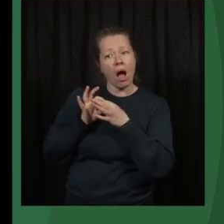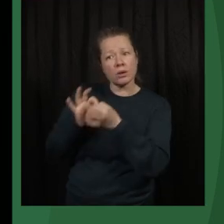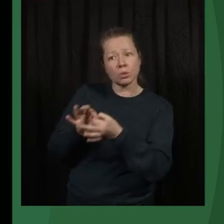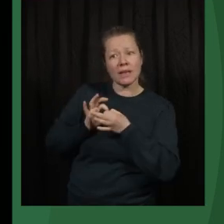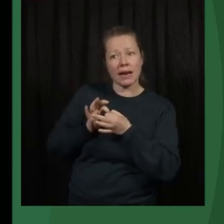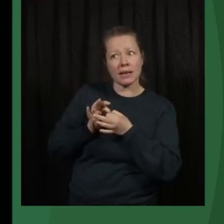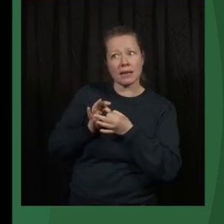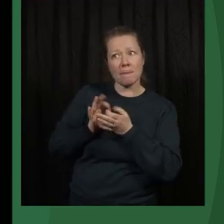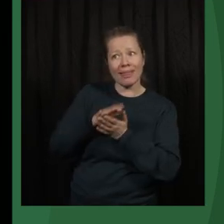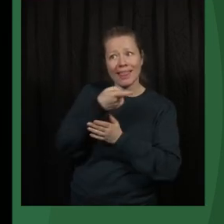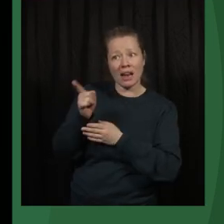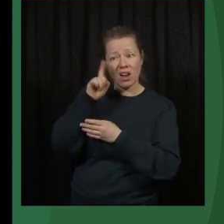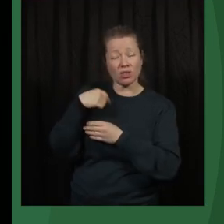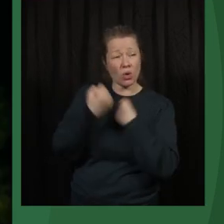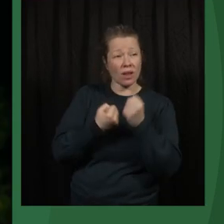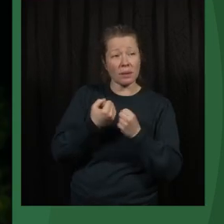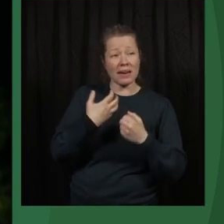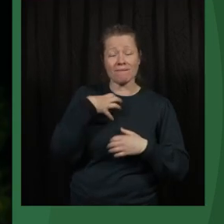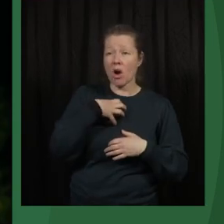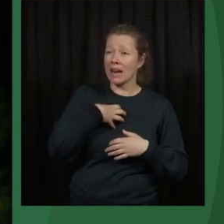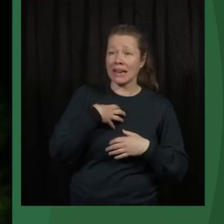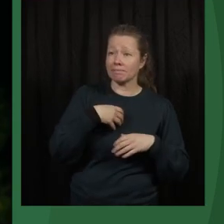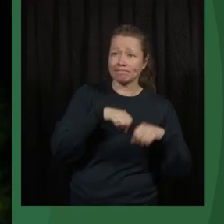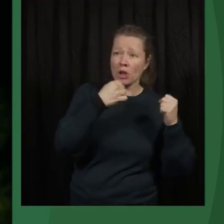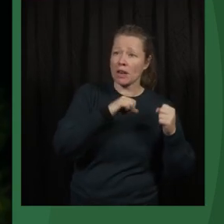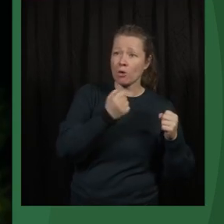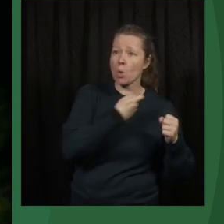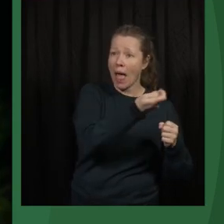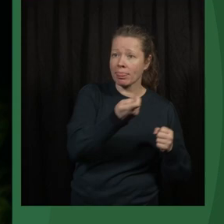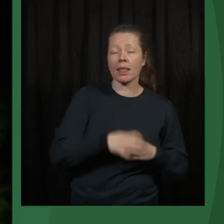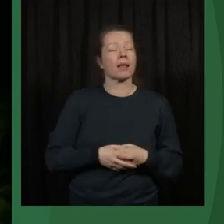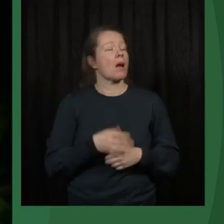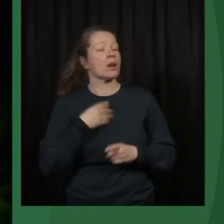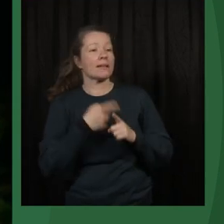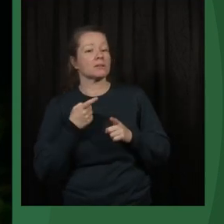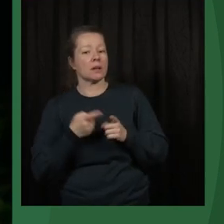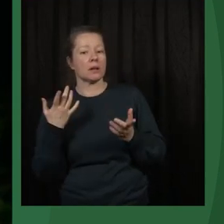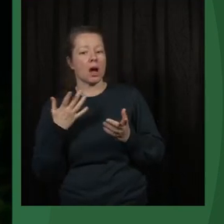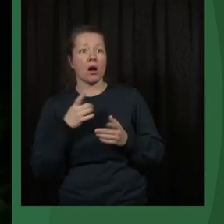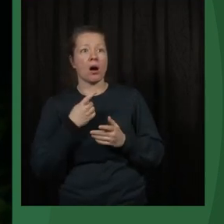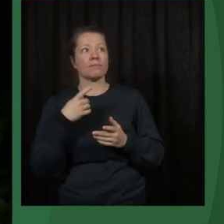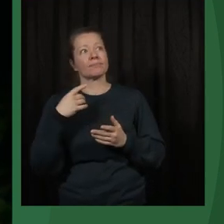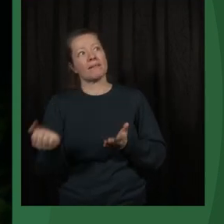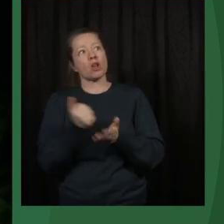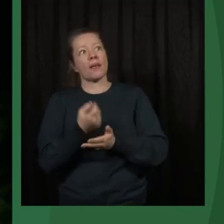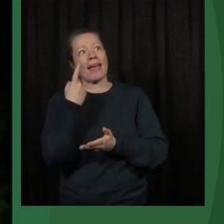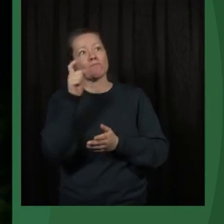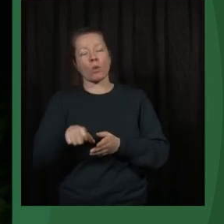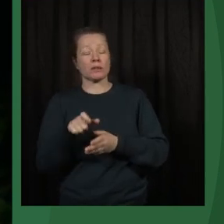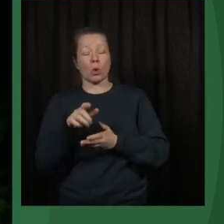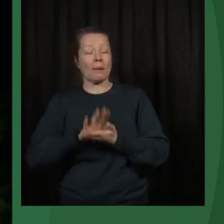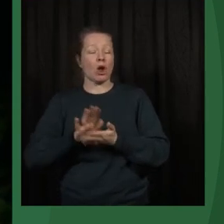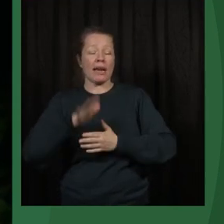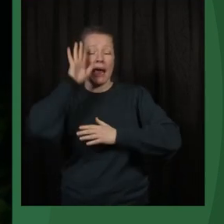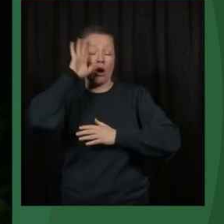put people in harm's way? I don't have detailed. I've been there for one month. So excuse me for not knowing